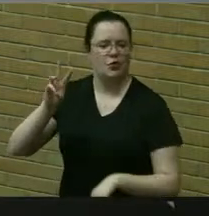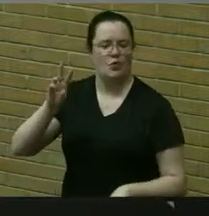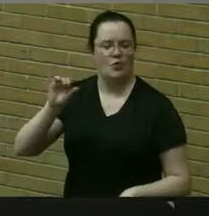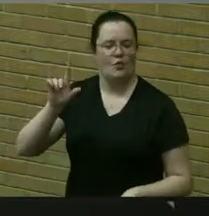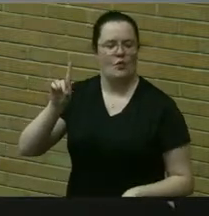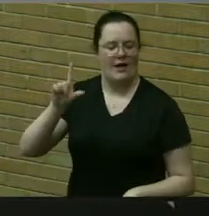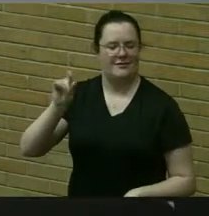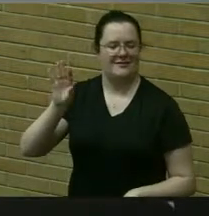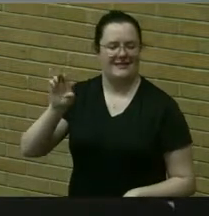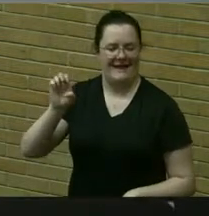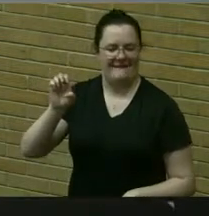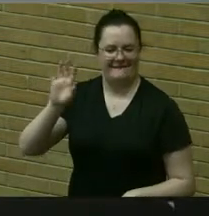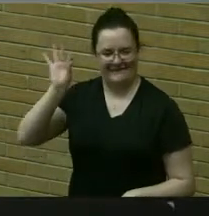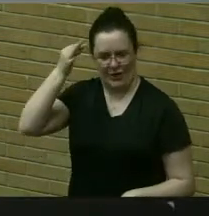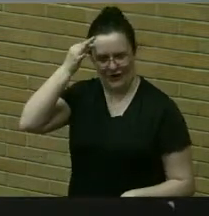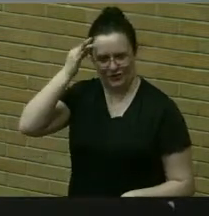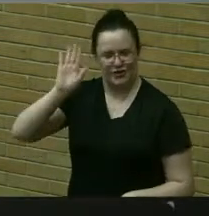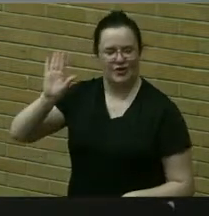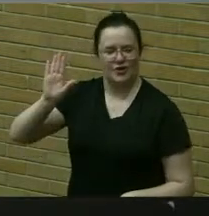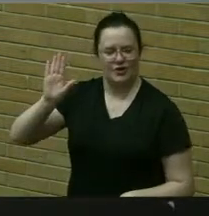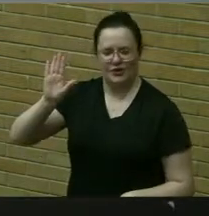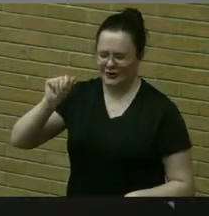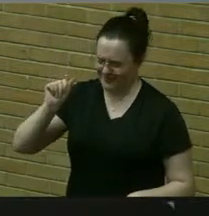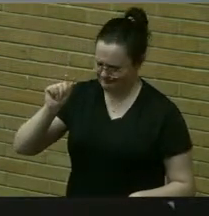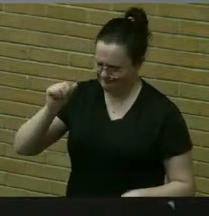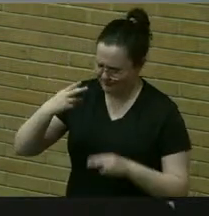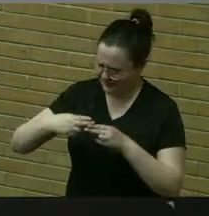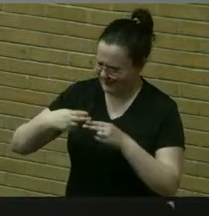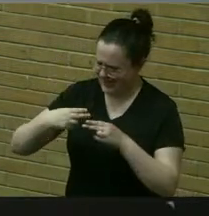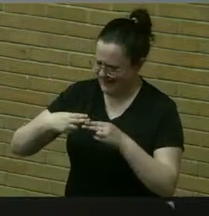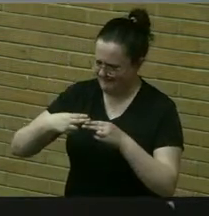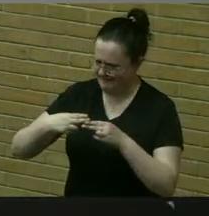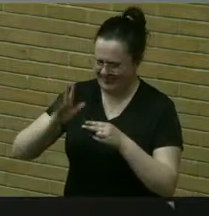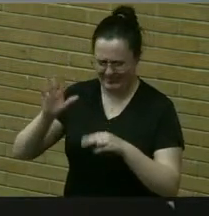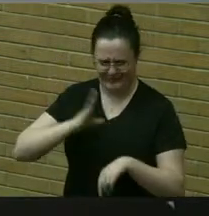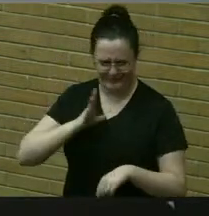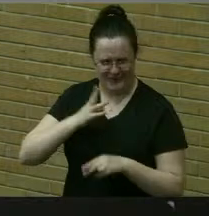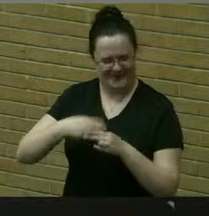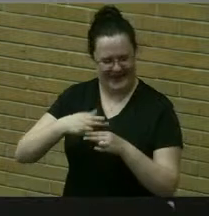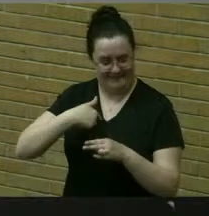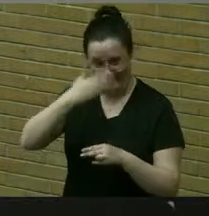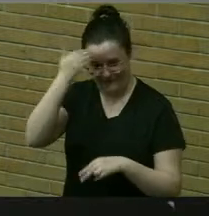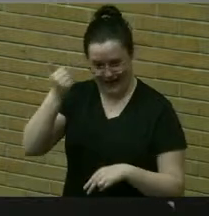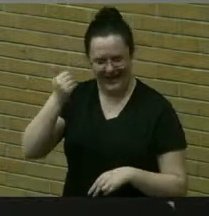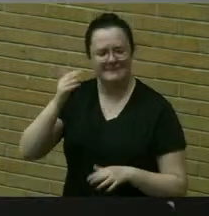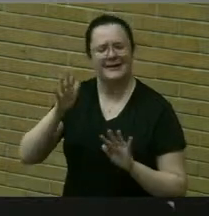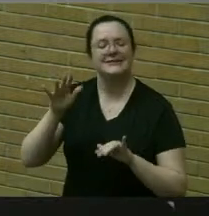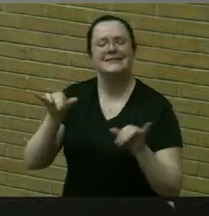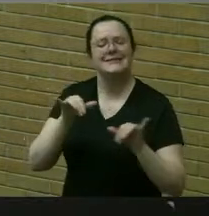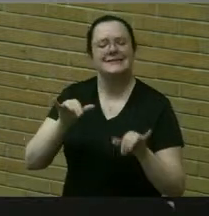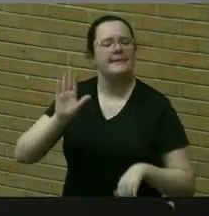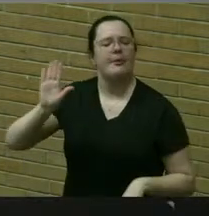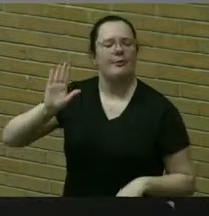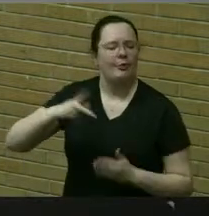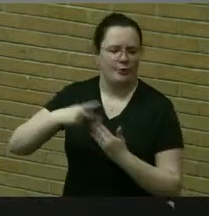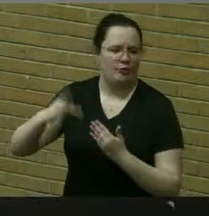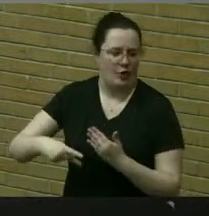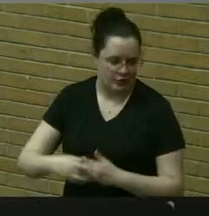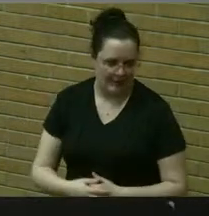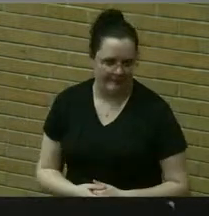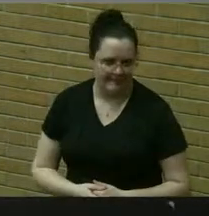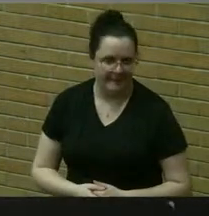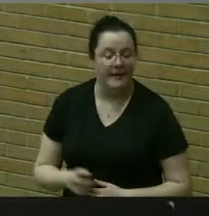i'm going to fumble on the um their formal name for it but a very similar approach to